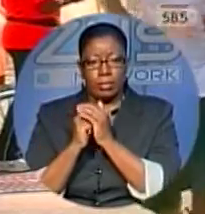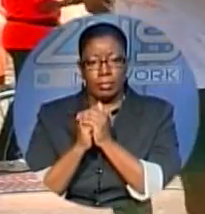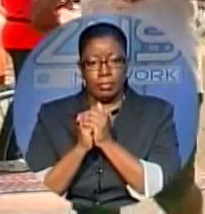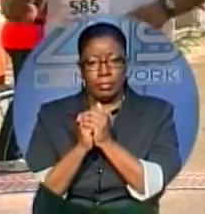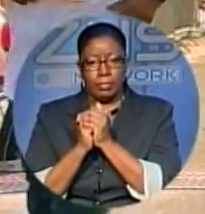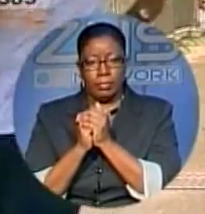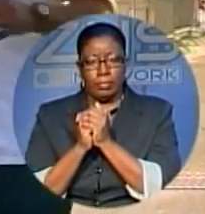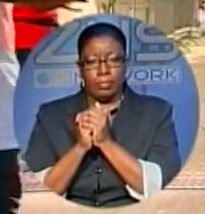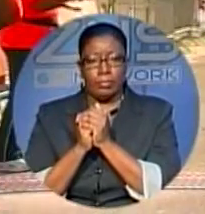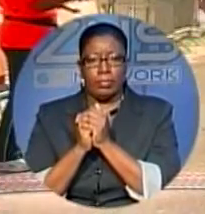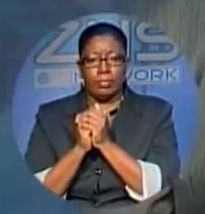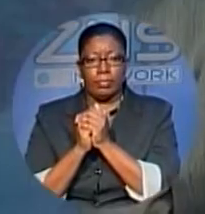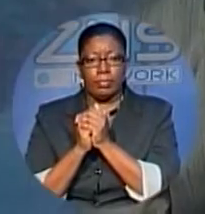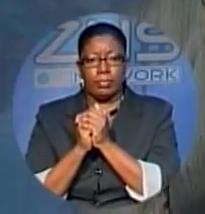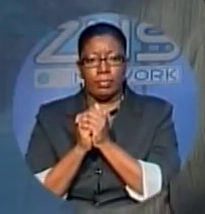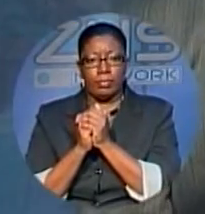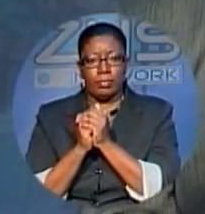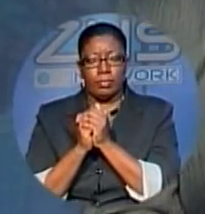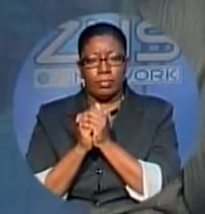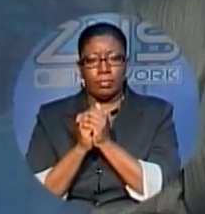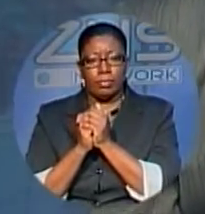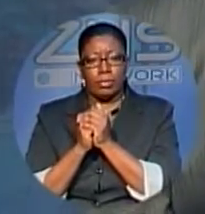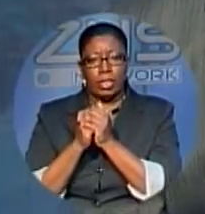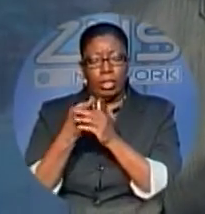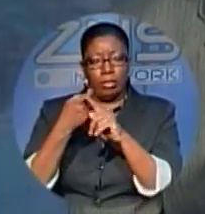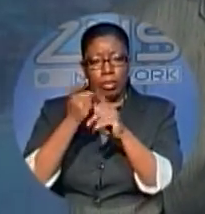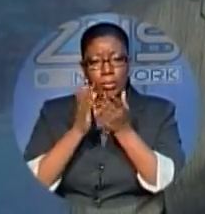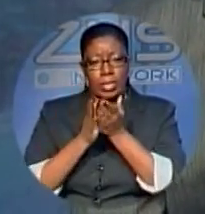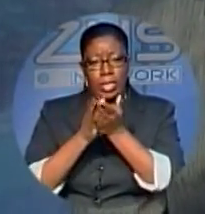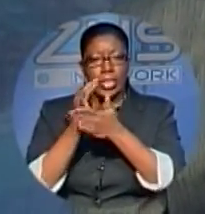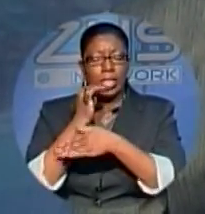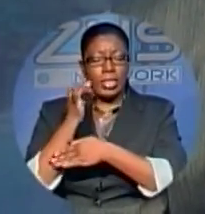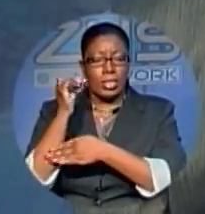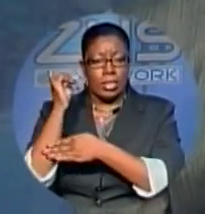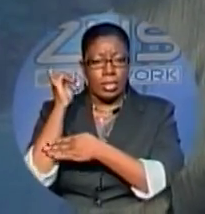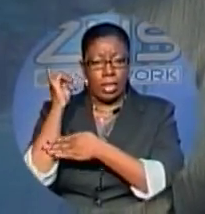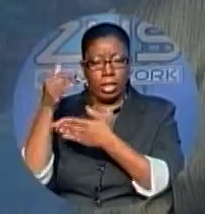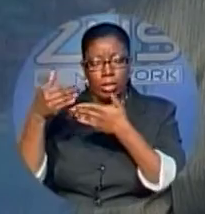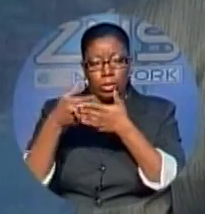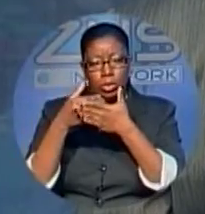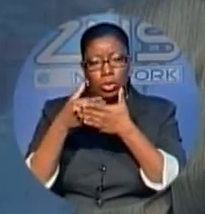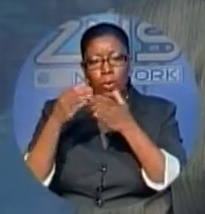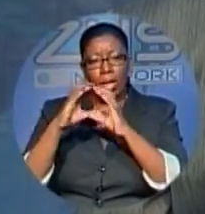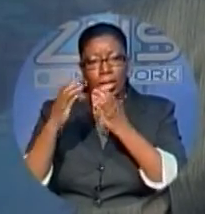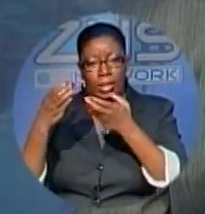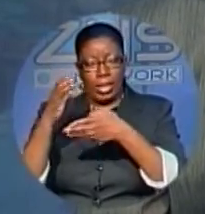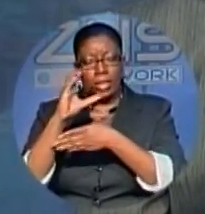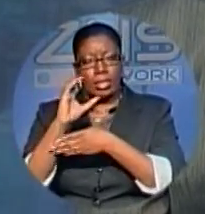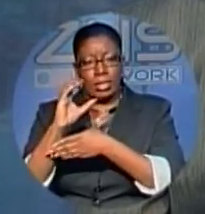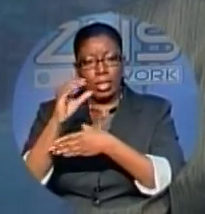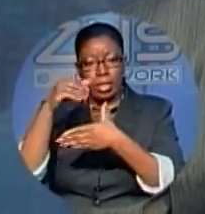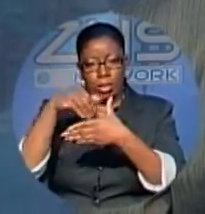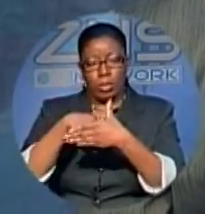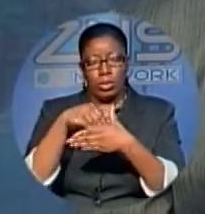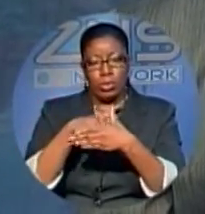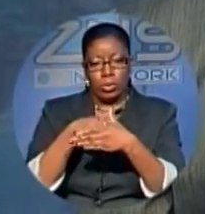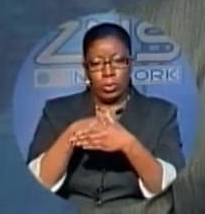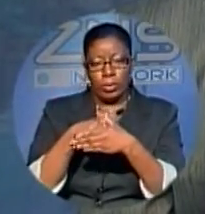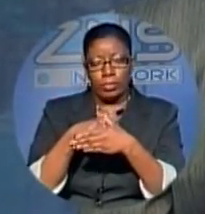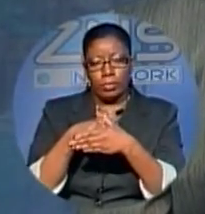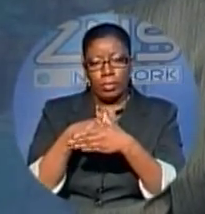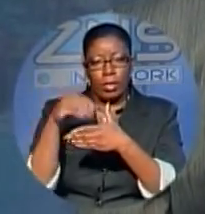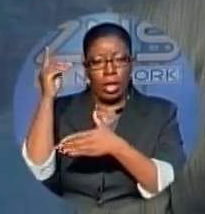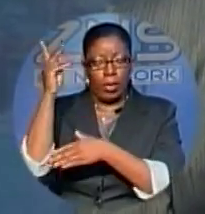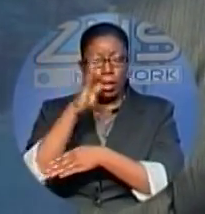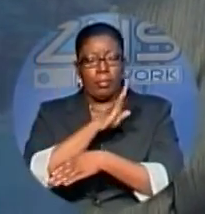Sports, I'm Nico Scavella. From sailing yesterday, a new class sea boat was added to the fleet that we already have in the Bahamas. Larry Bastian